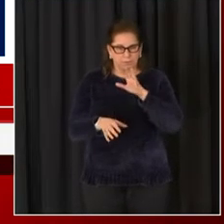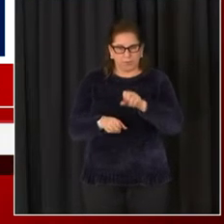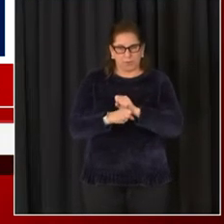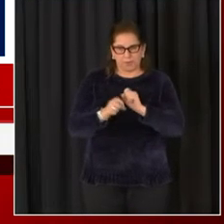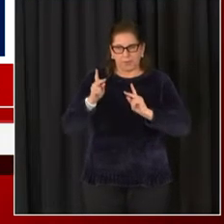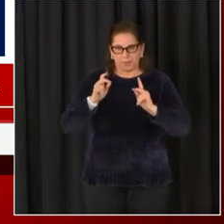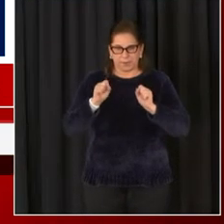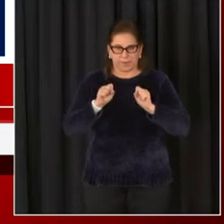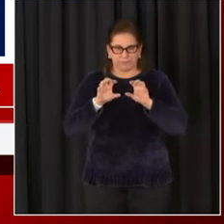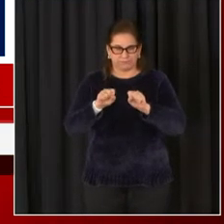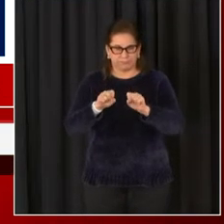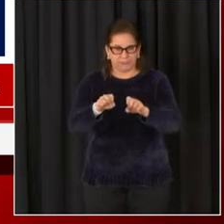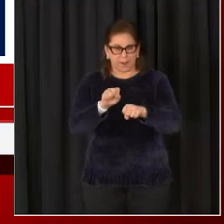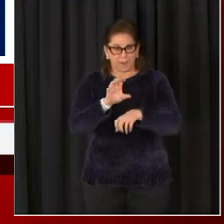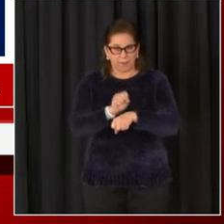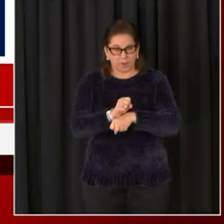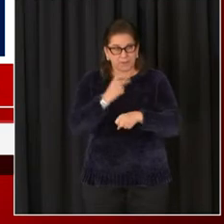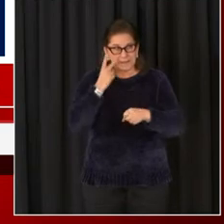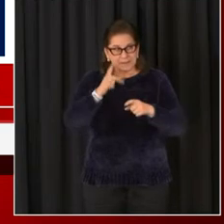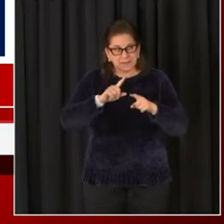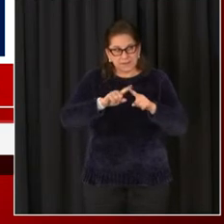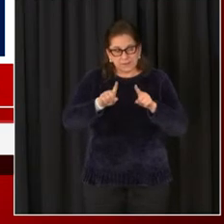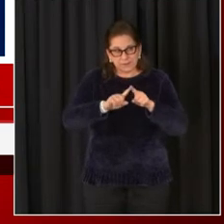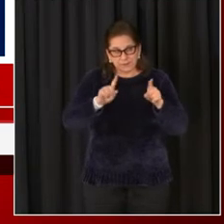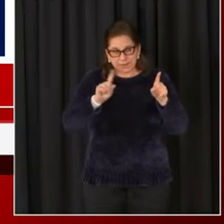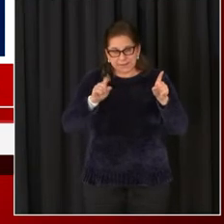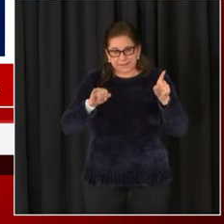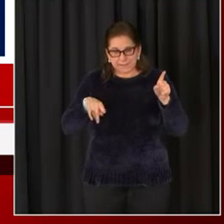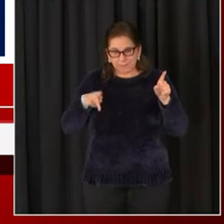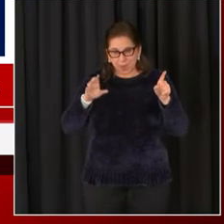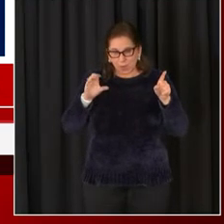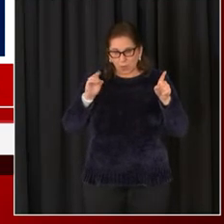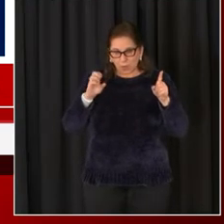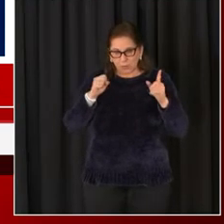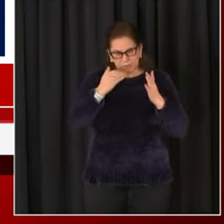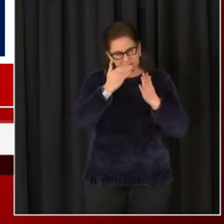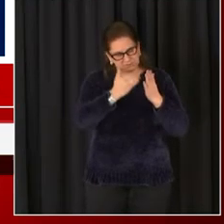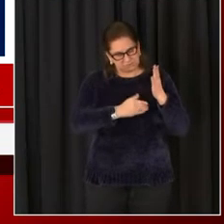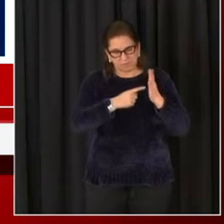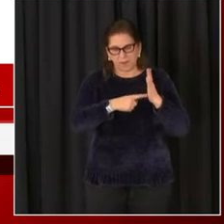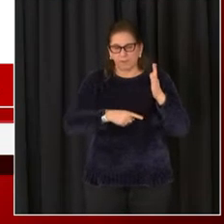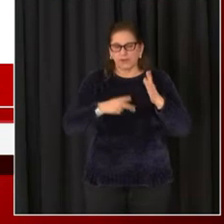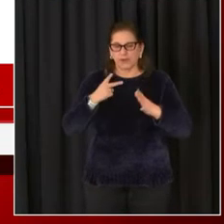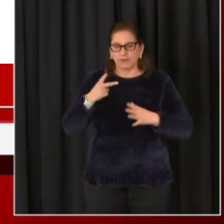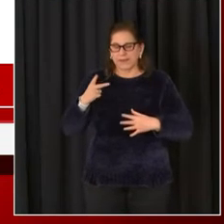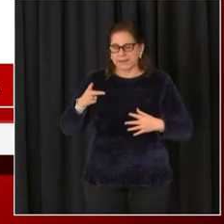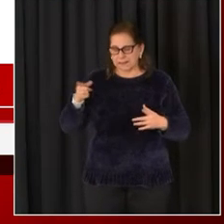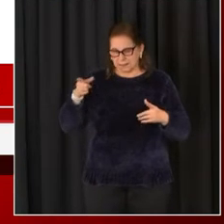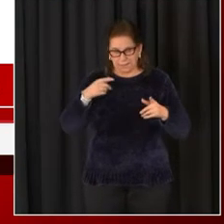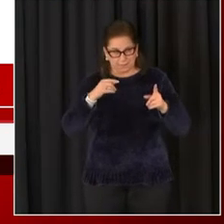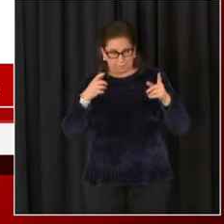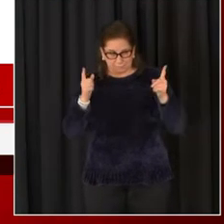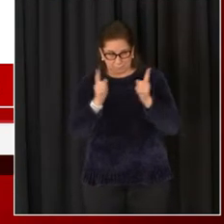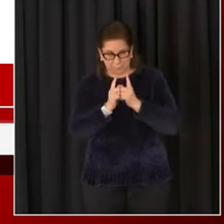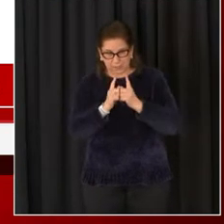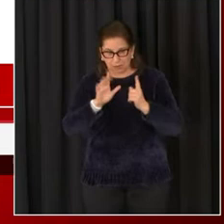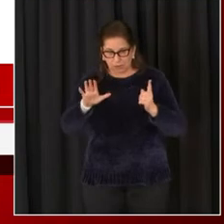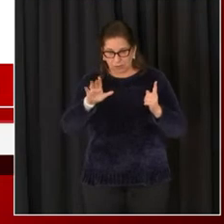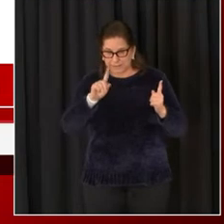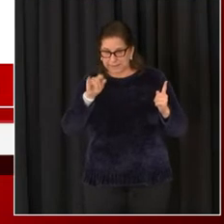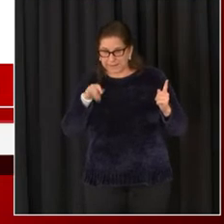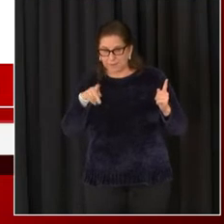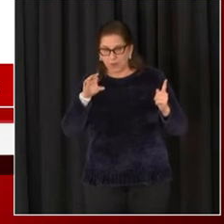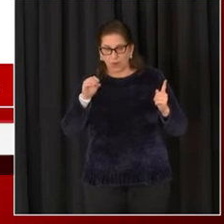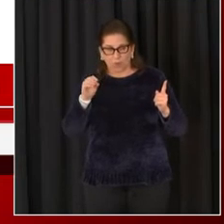that affect next week. We've listed the priority zip codes here, which largely cover